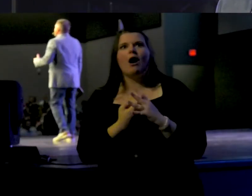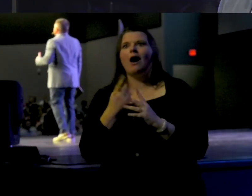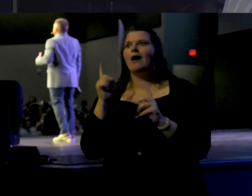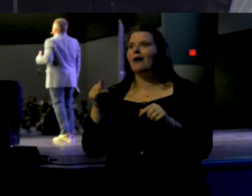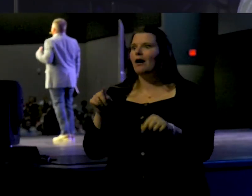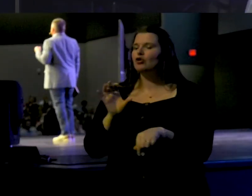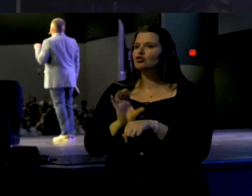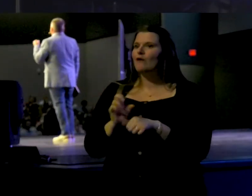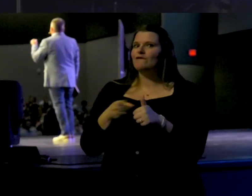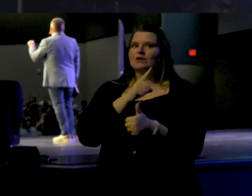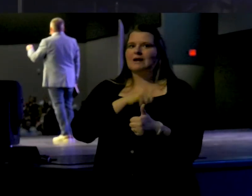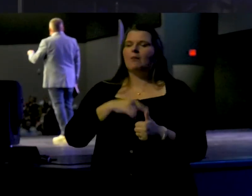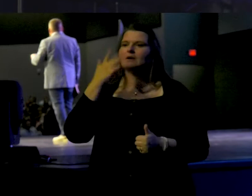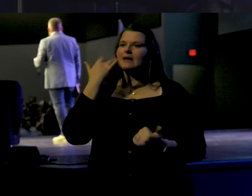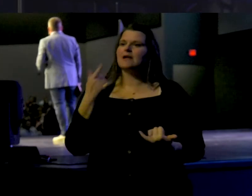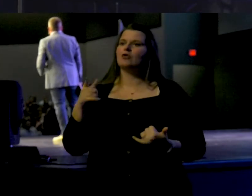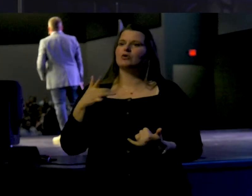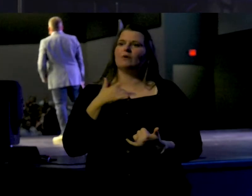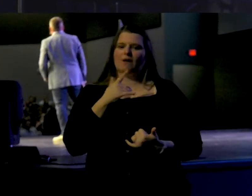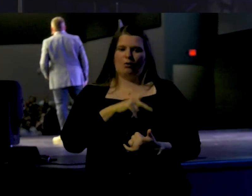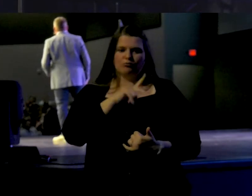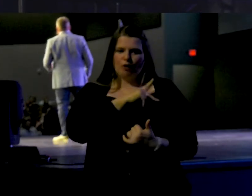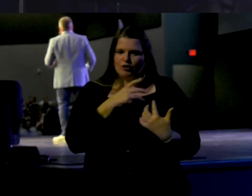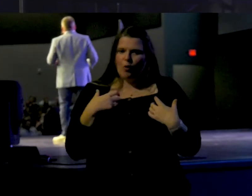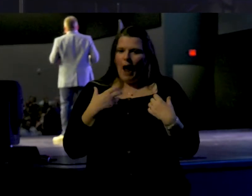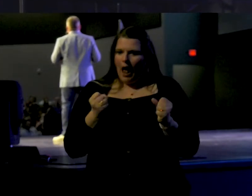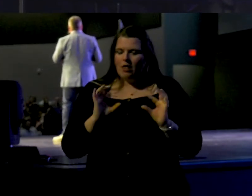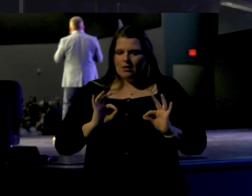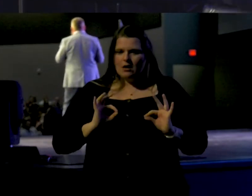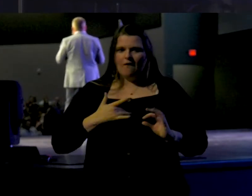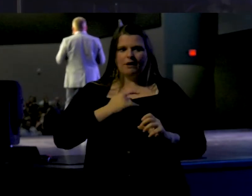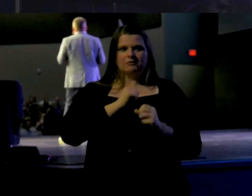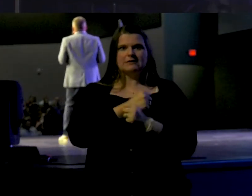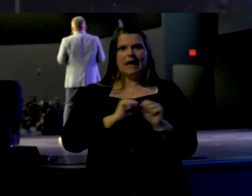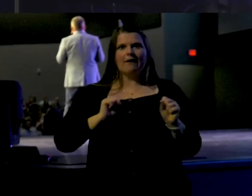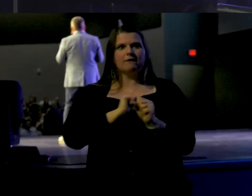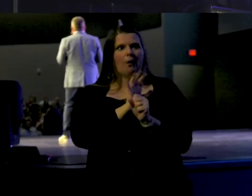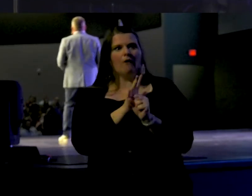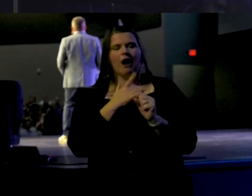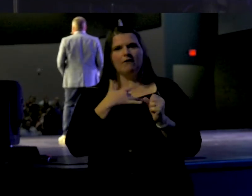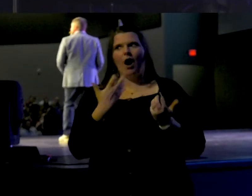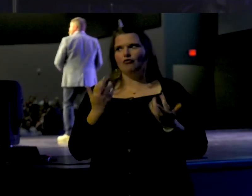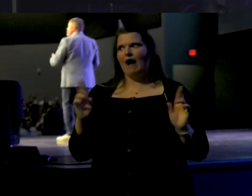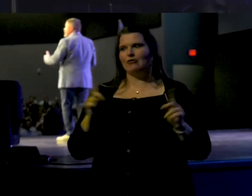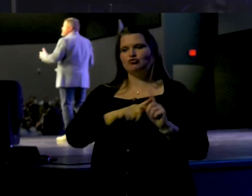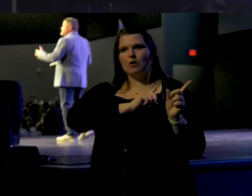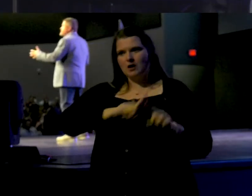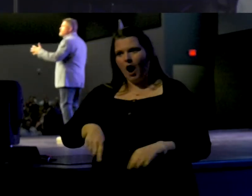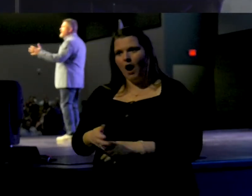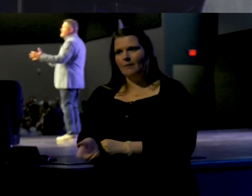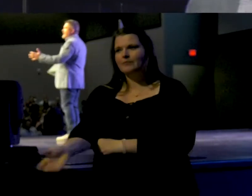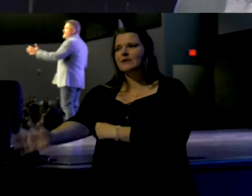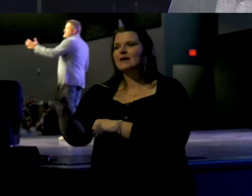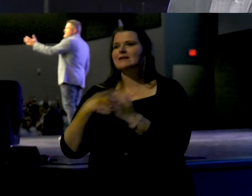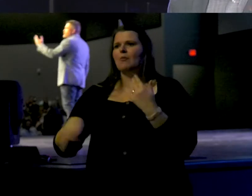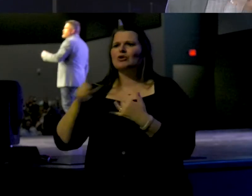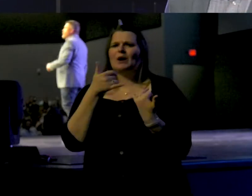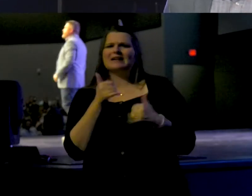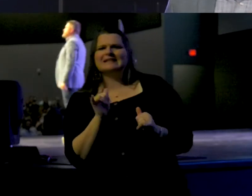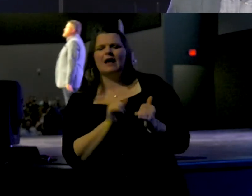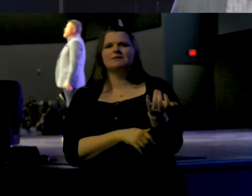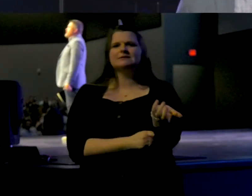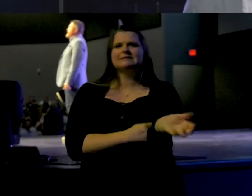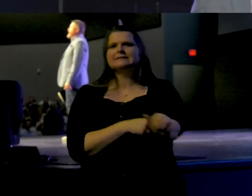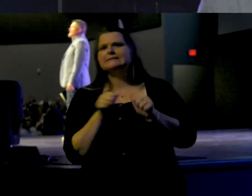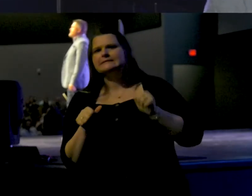first time because you've reached a place in your personal health choices where you feel safe and you want to come out. Some of you are still navigating that and